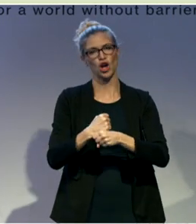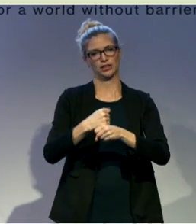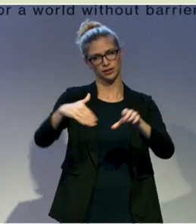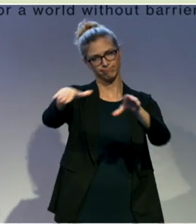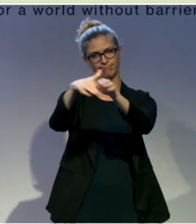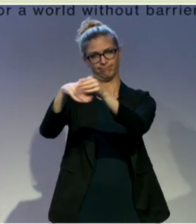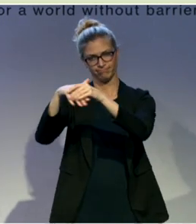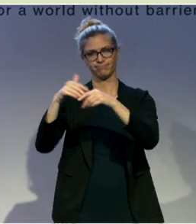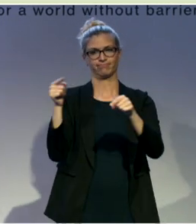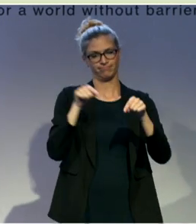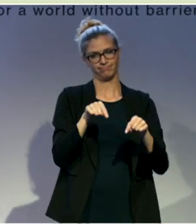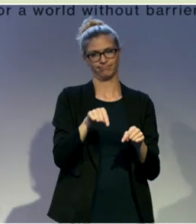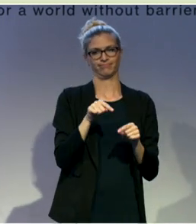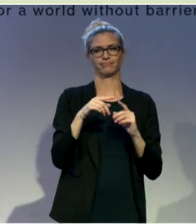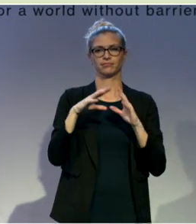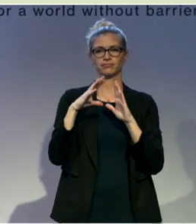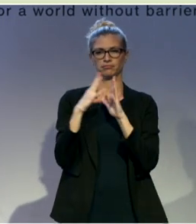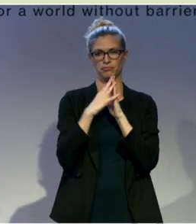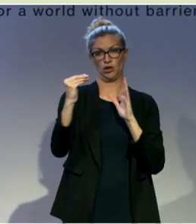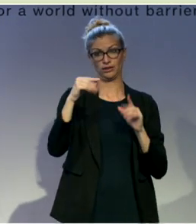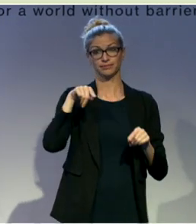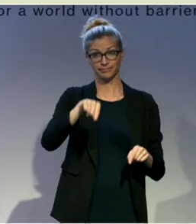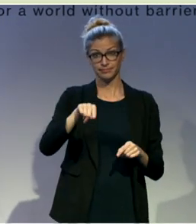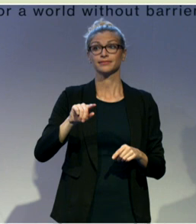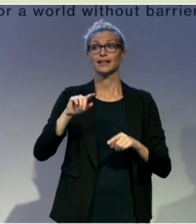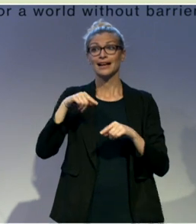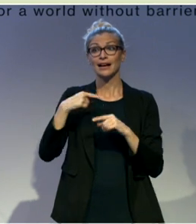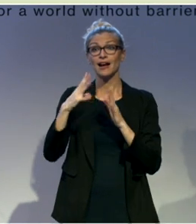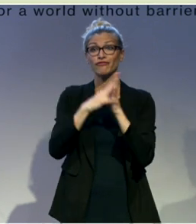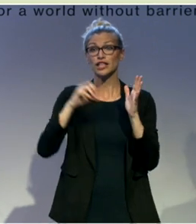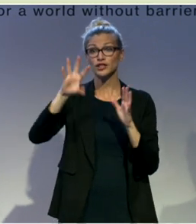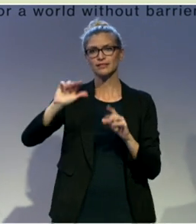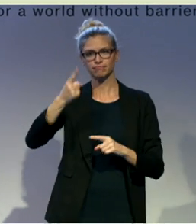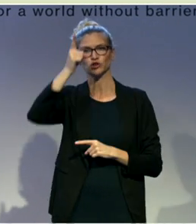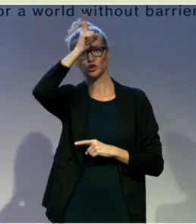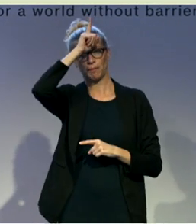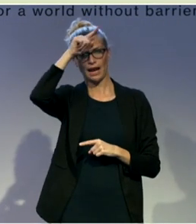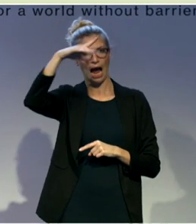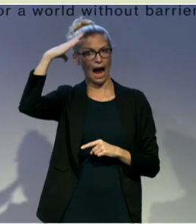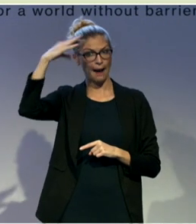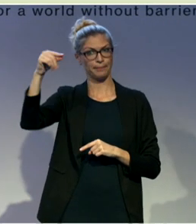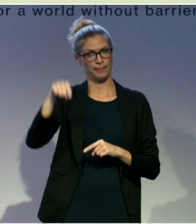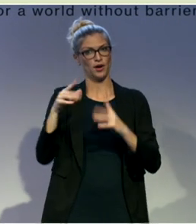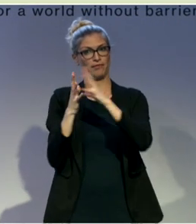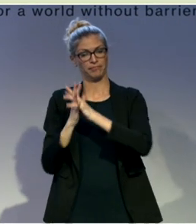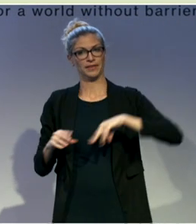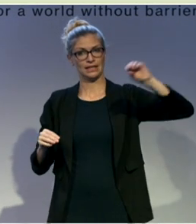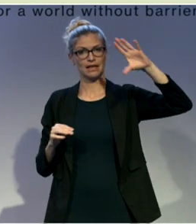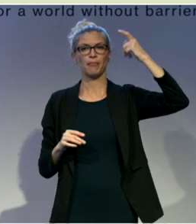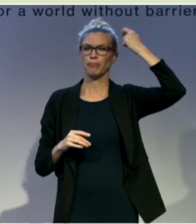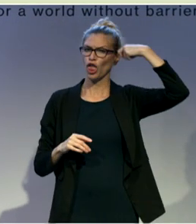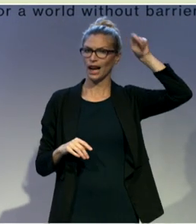Next year we want to pilot it in Germany, in Hamburg, with partners in Hamburg and in Berlin. And